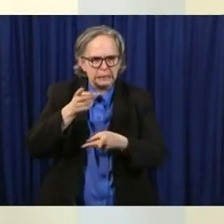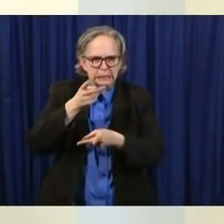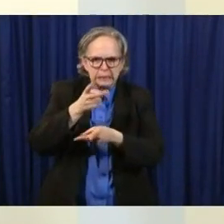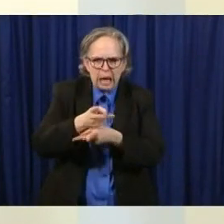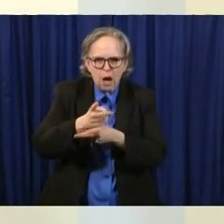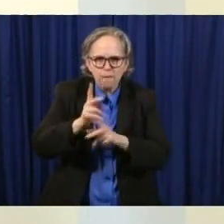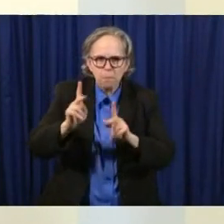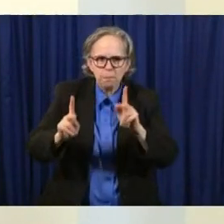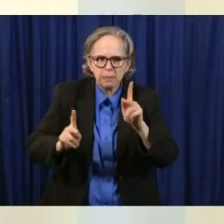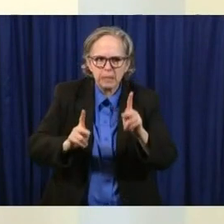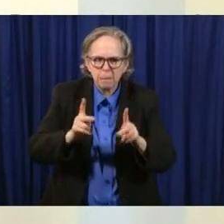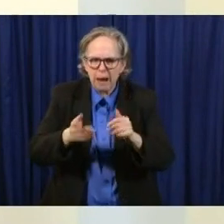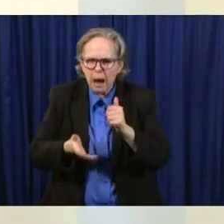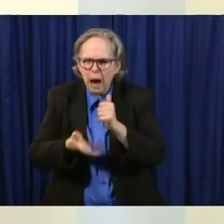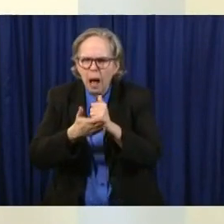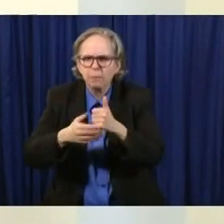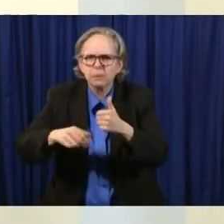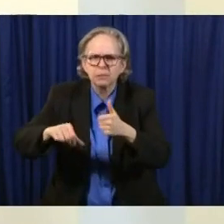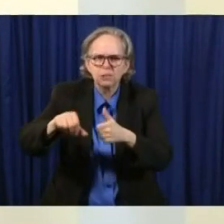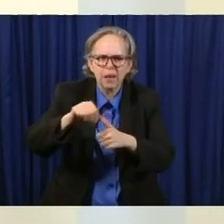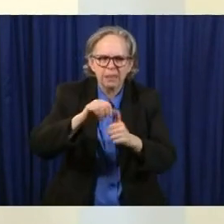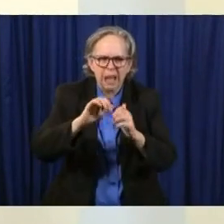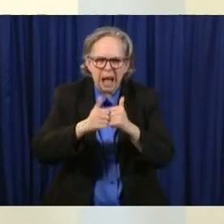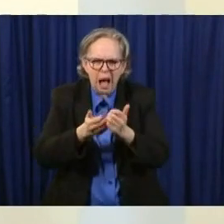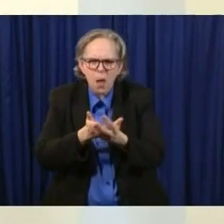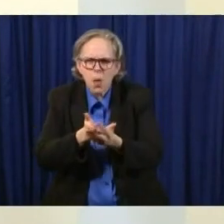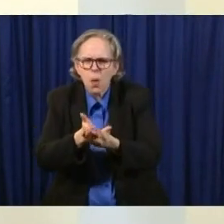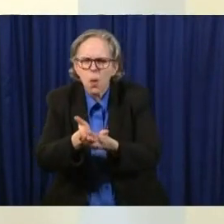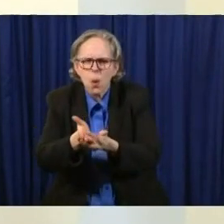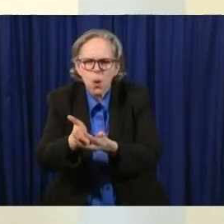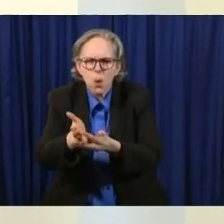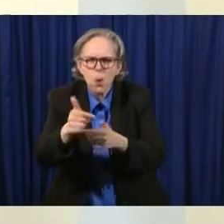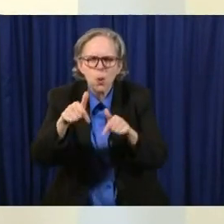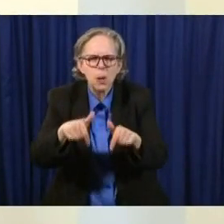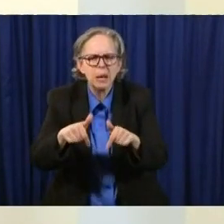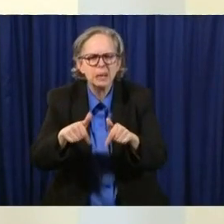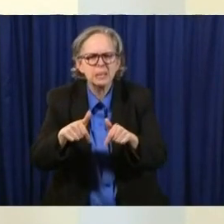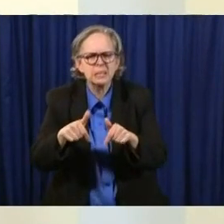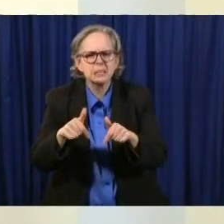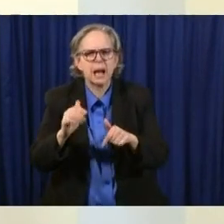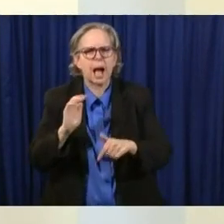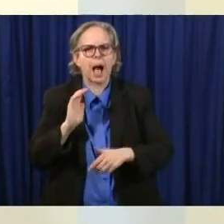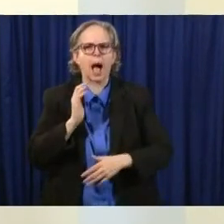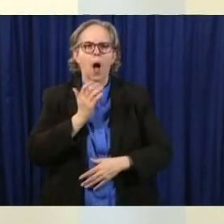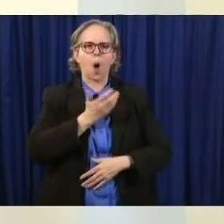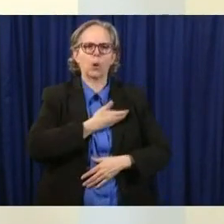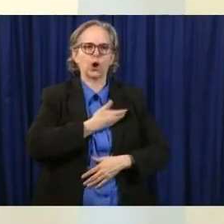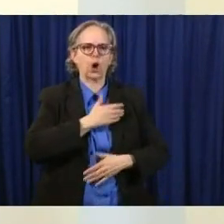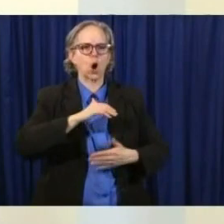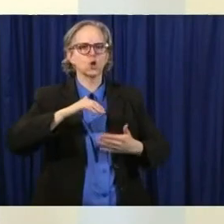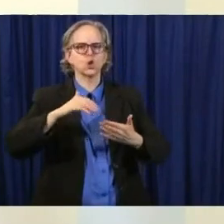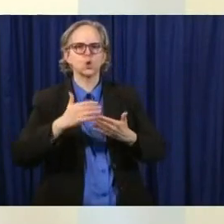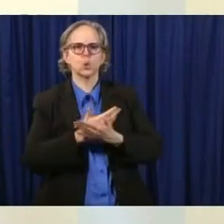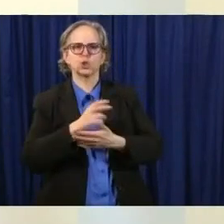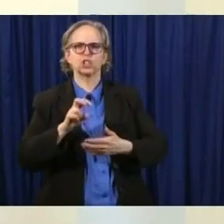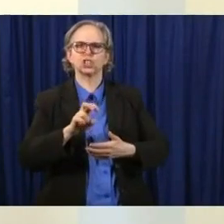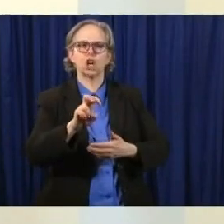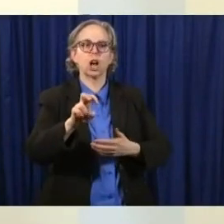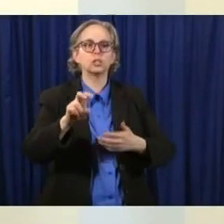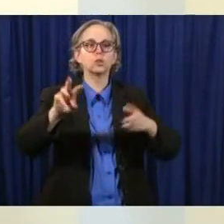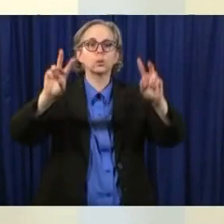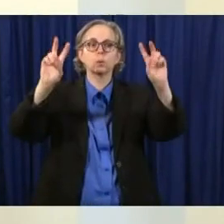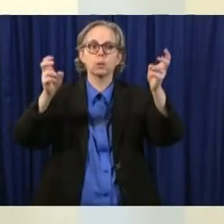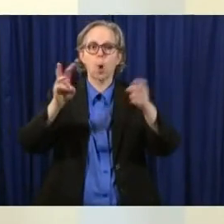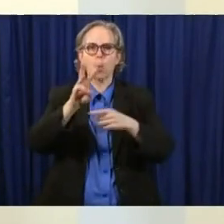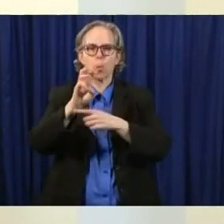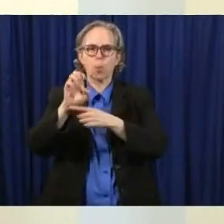hard choices and times our pig pilgrimage toward mutuality and wellness so wellness is